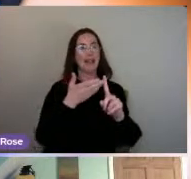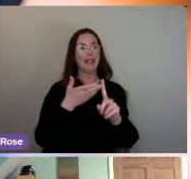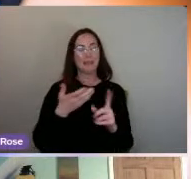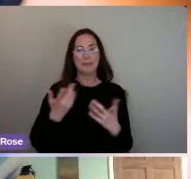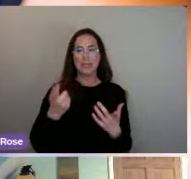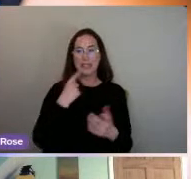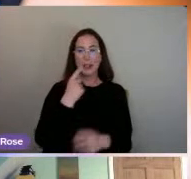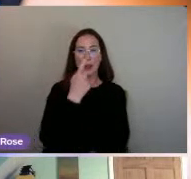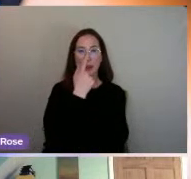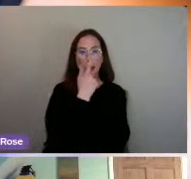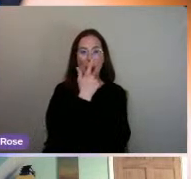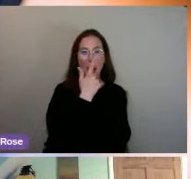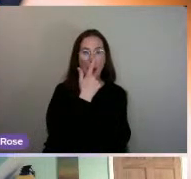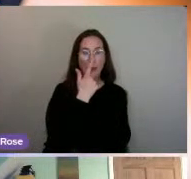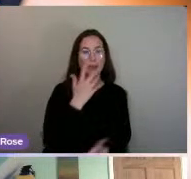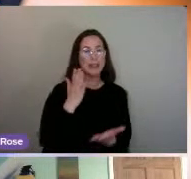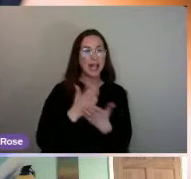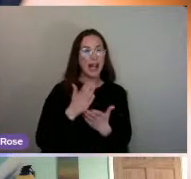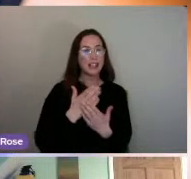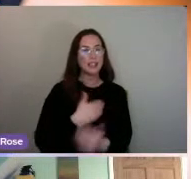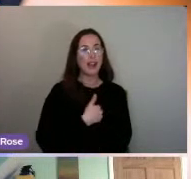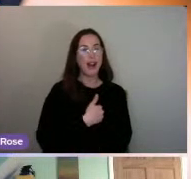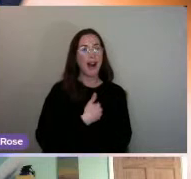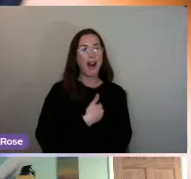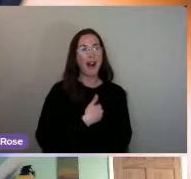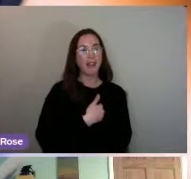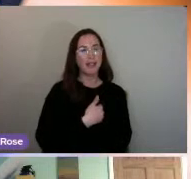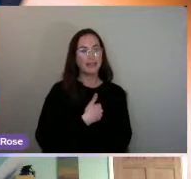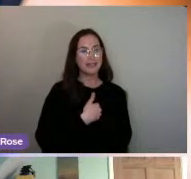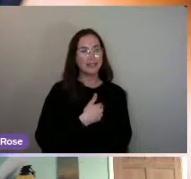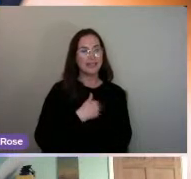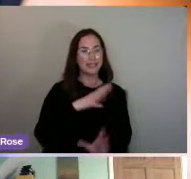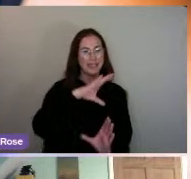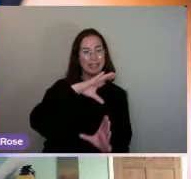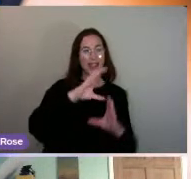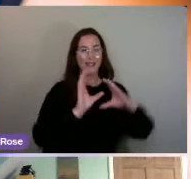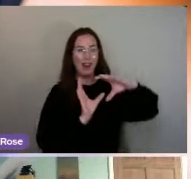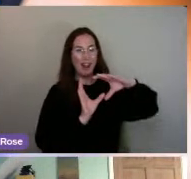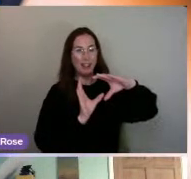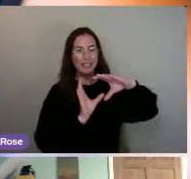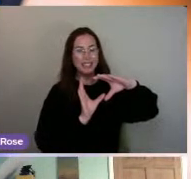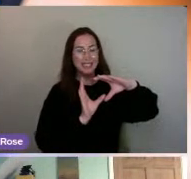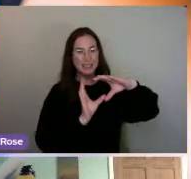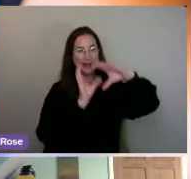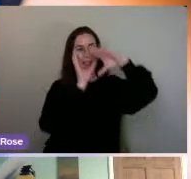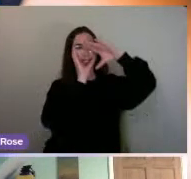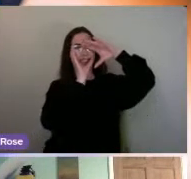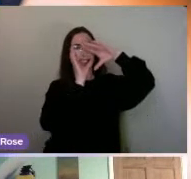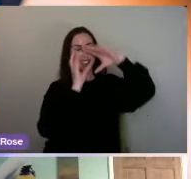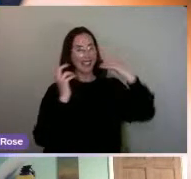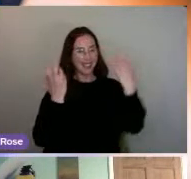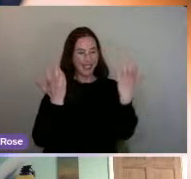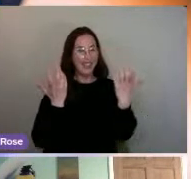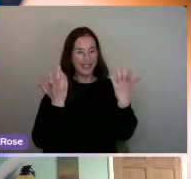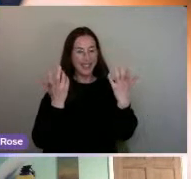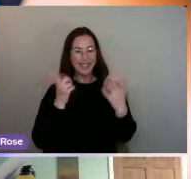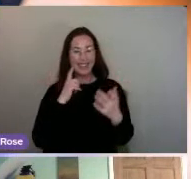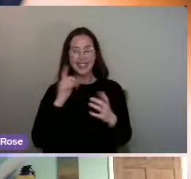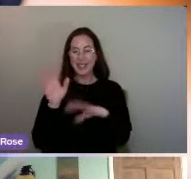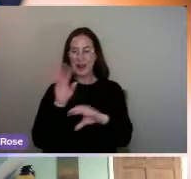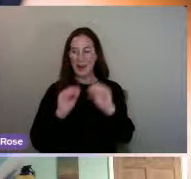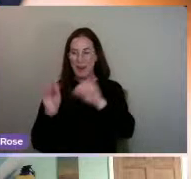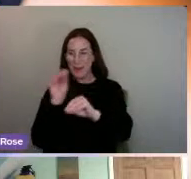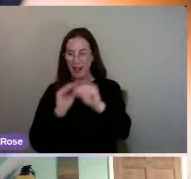example, the nose is actually a heart shape, inverted, and part of its mouth off. so all